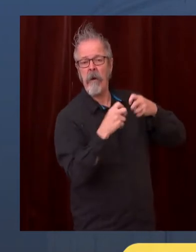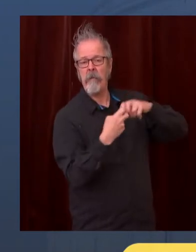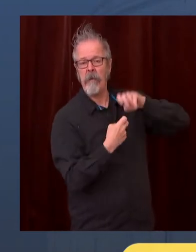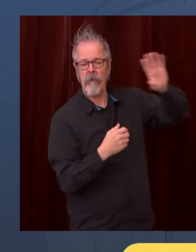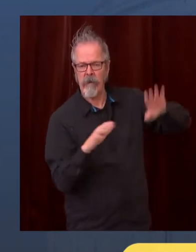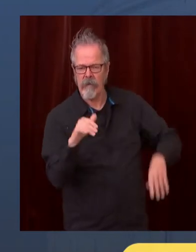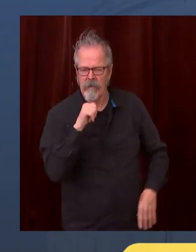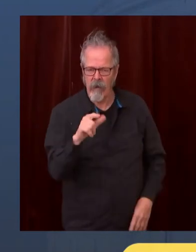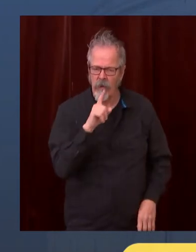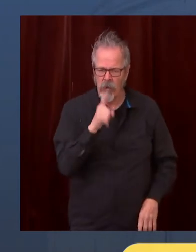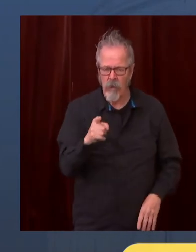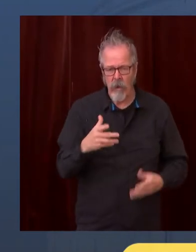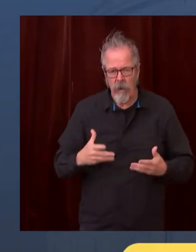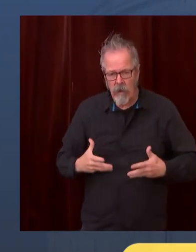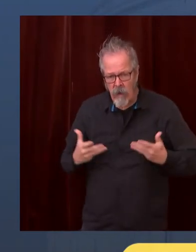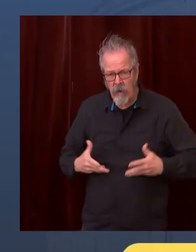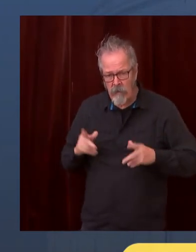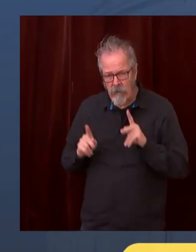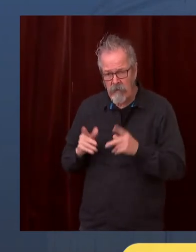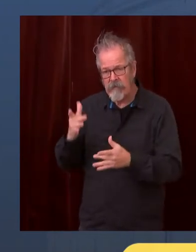throughout all age groups.